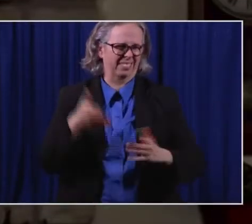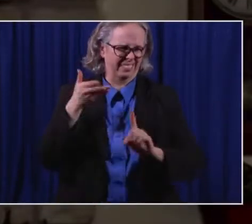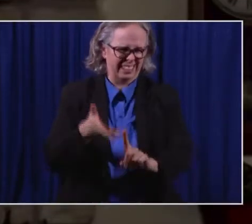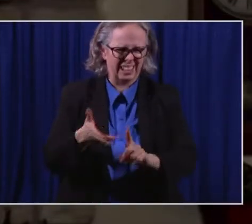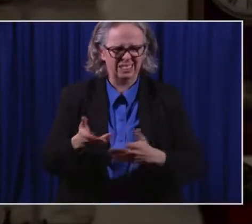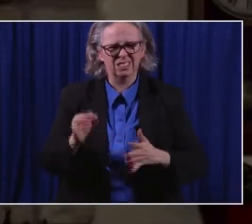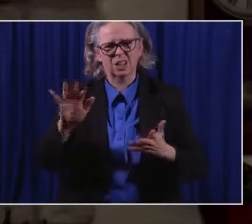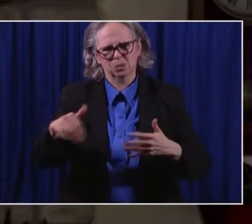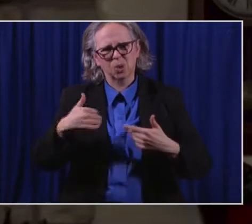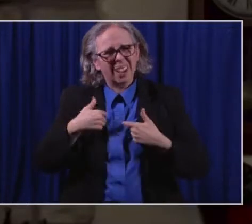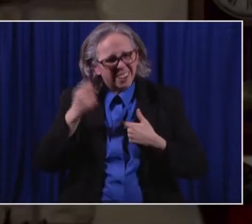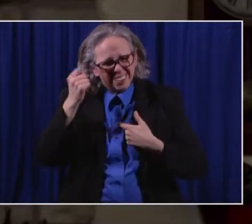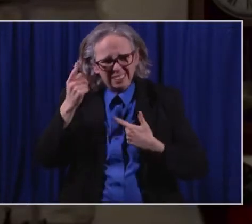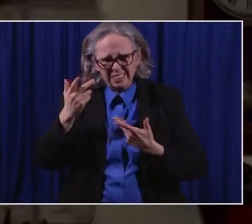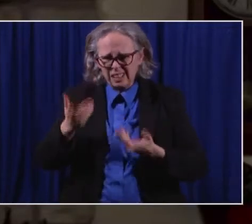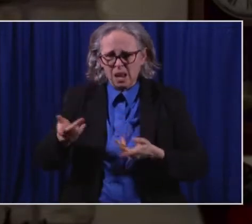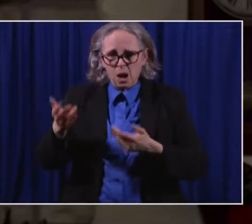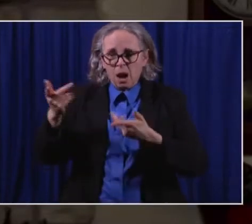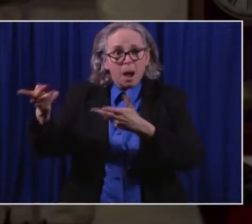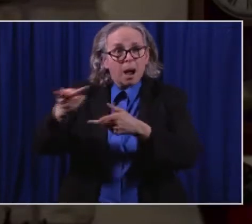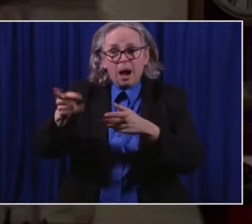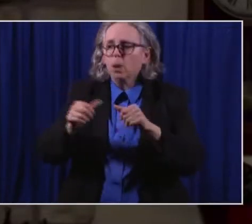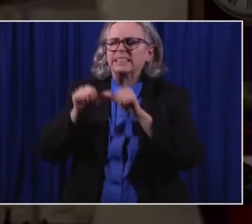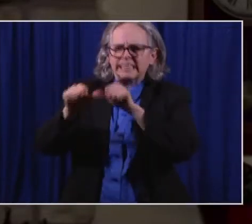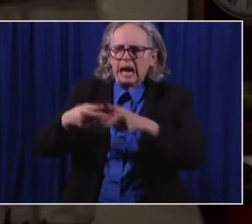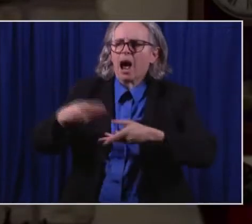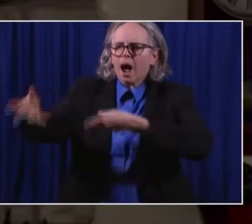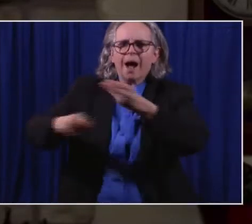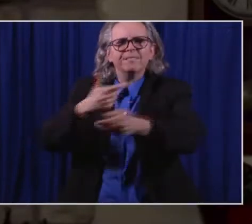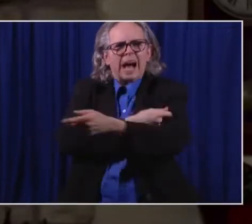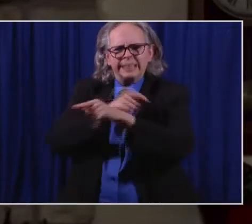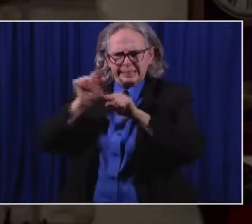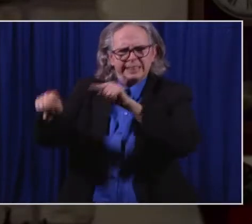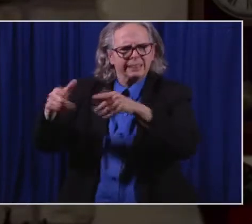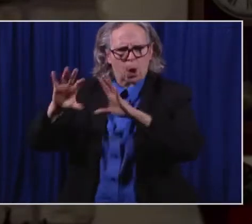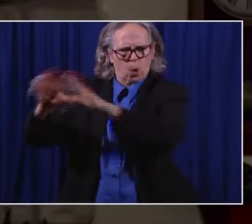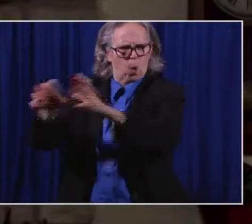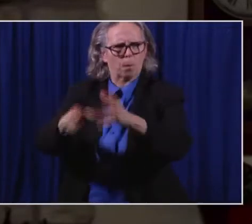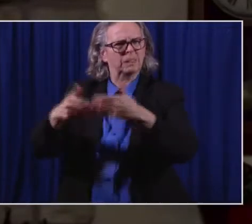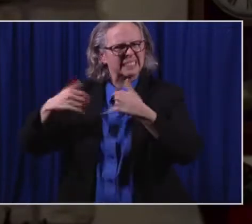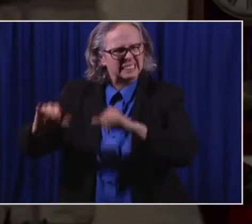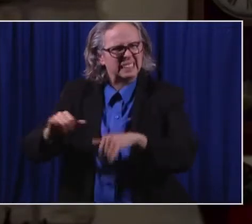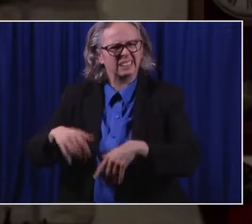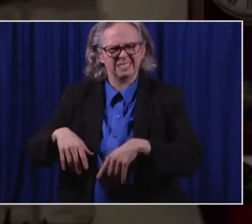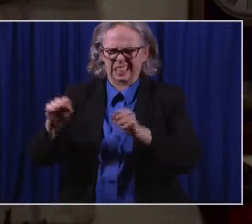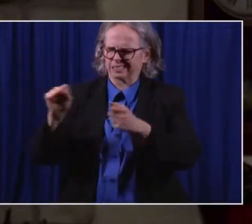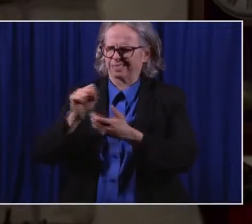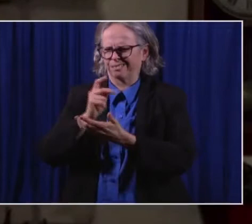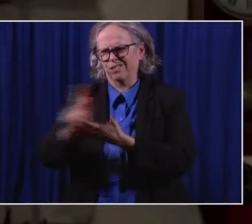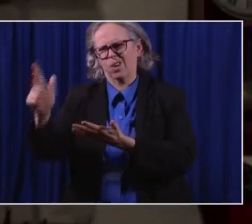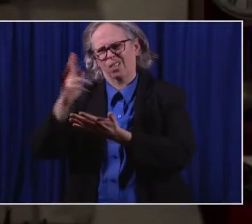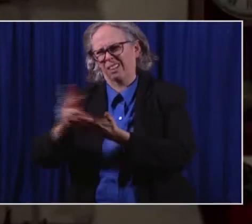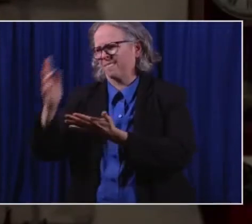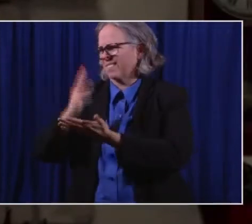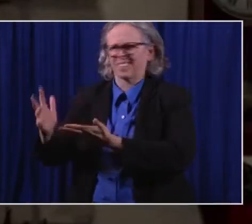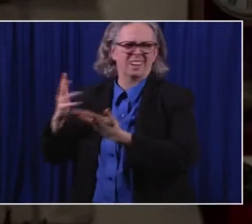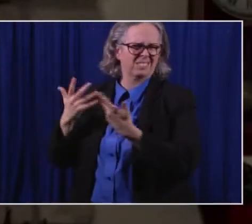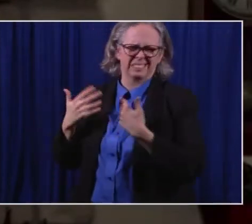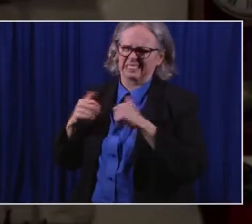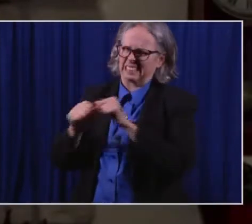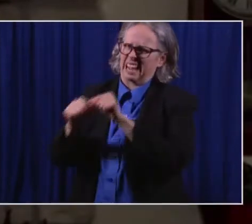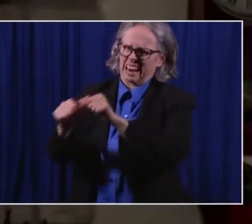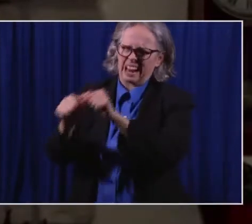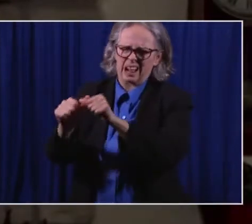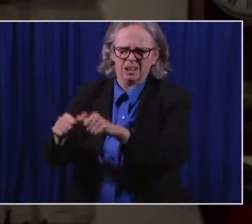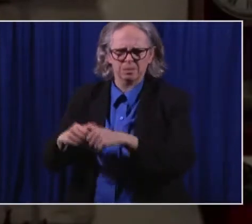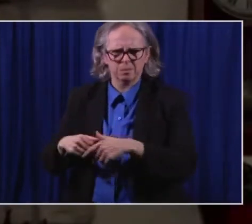you know, overnight. It's going to take weeks and weeks to do it. Uh, but we have the process in place, uh, to get,